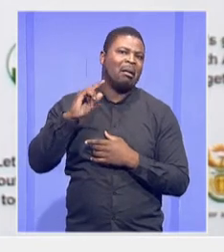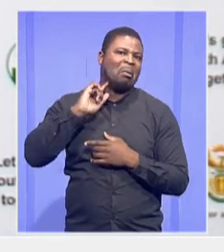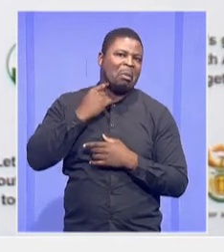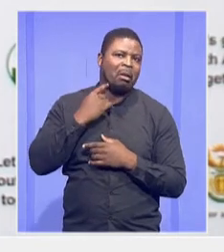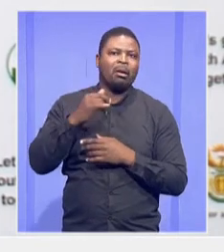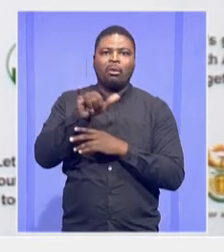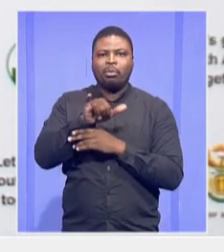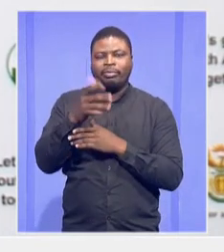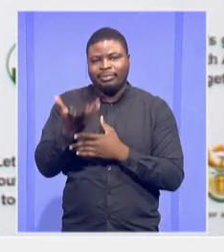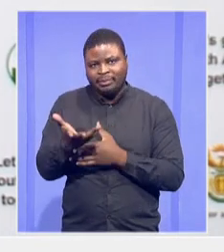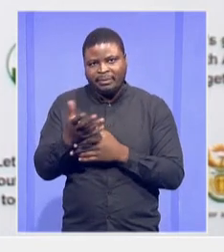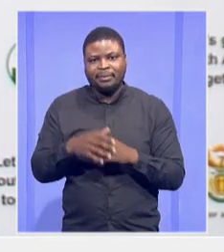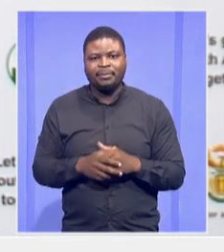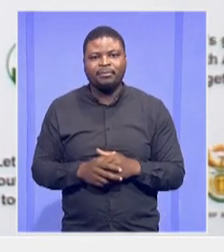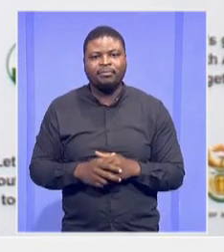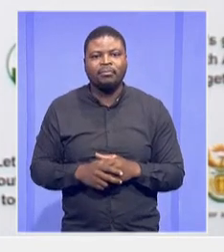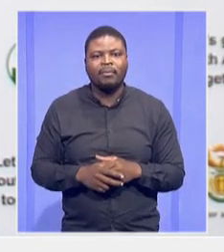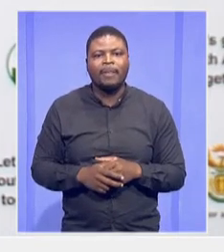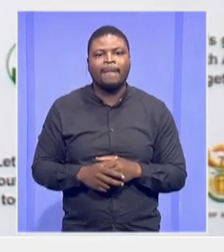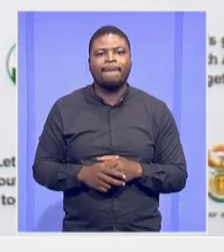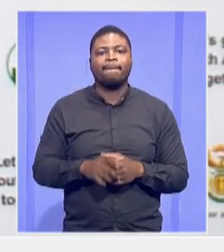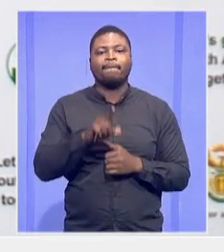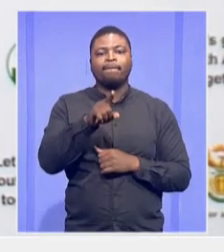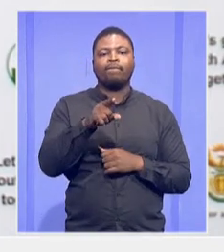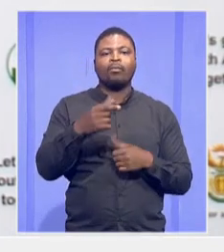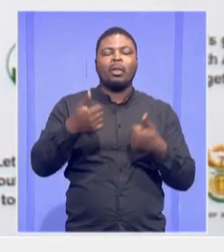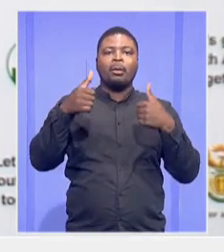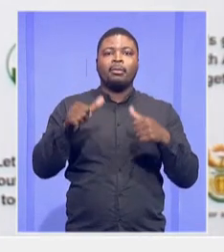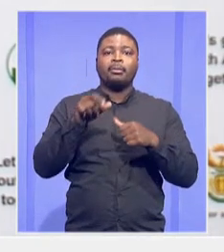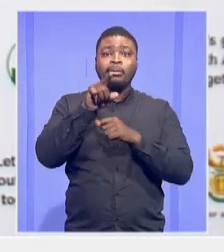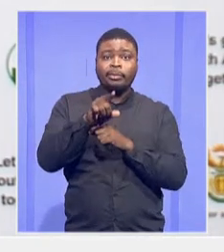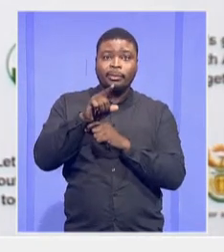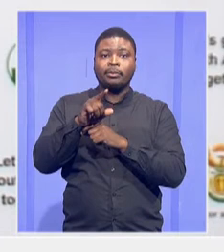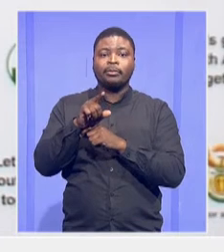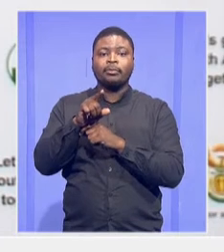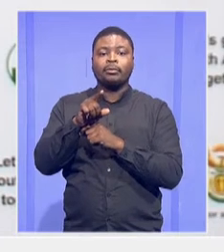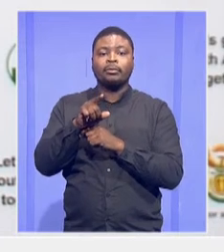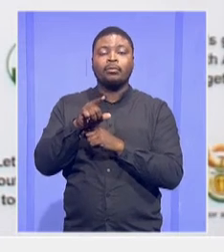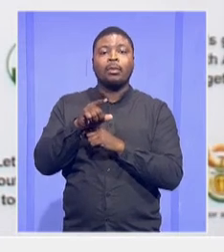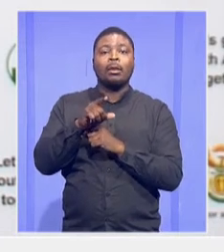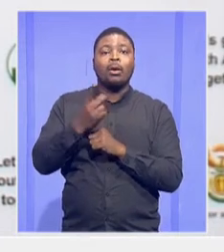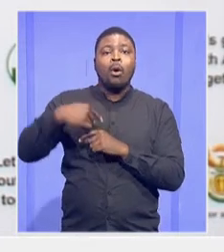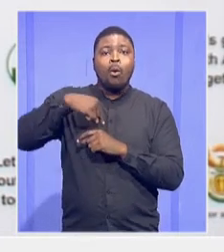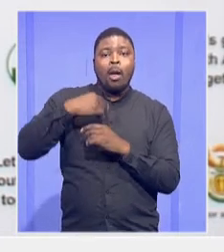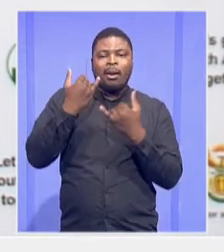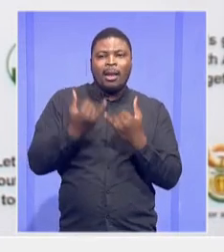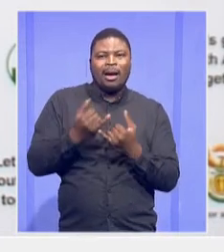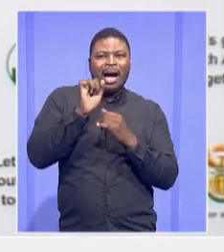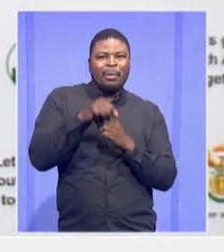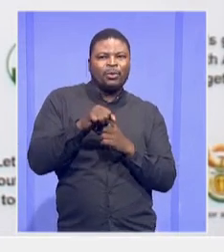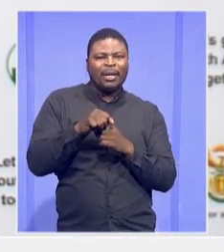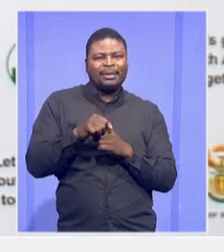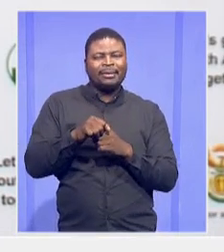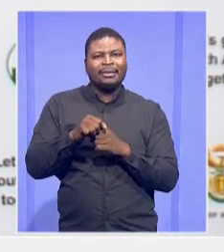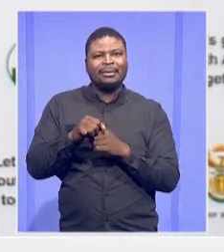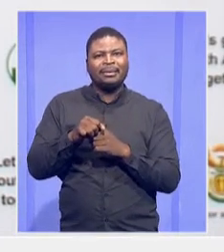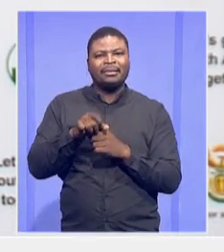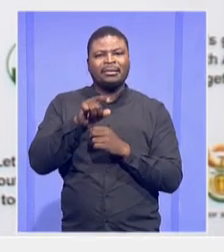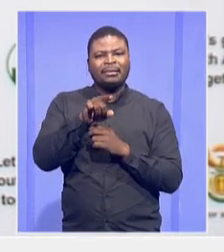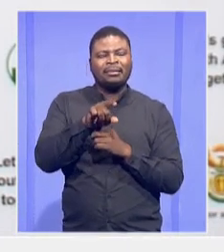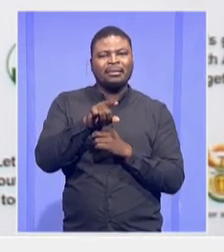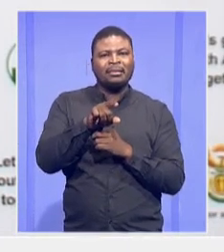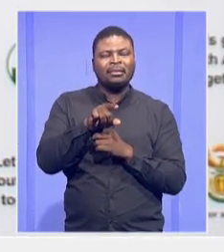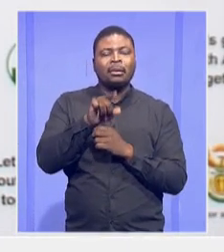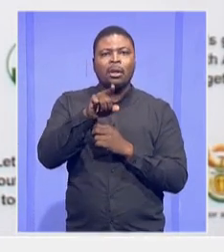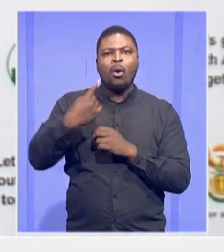there, I'm echoing the sentiments of the minister. We are not where we should be, but we are very close to be